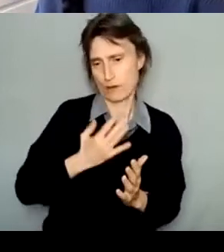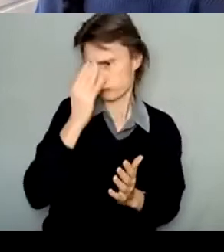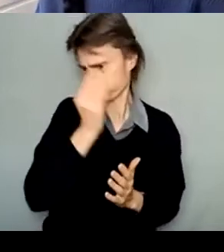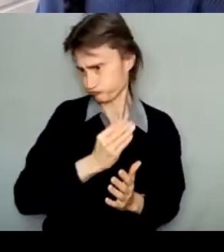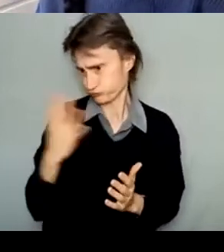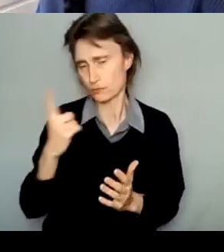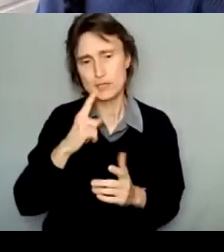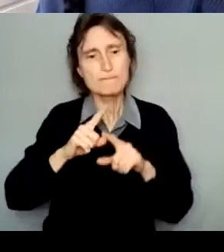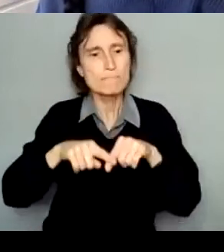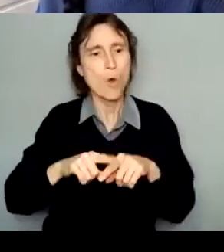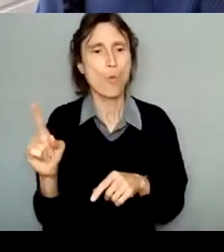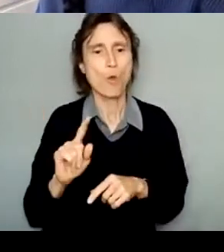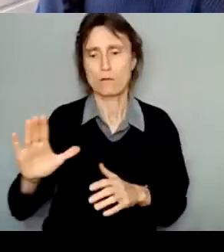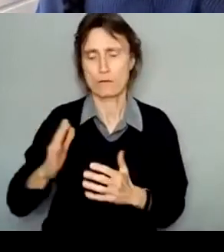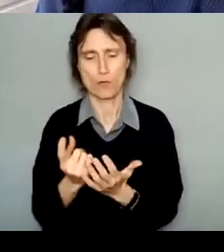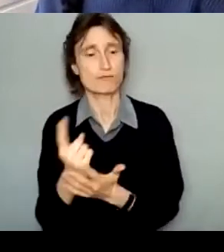we're at in the process.